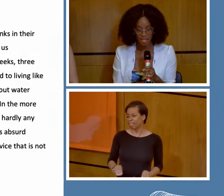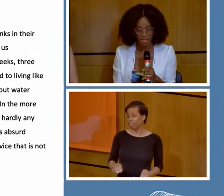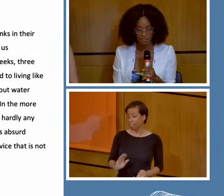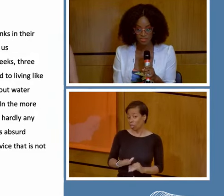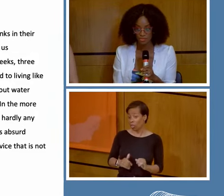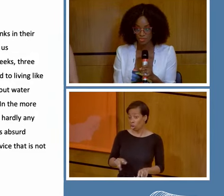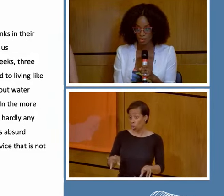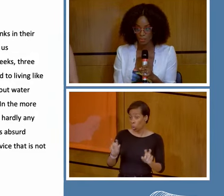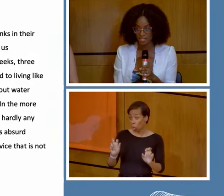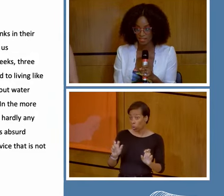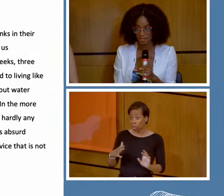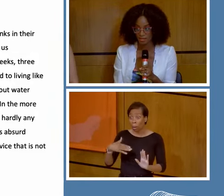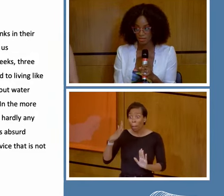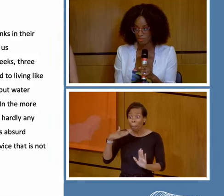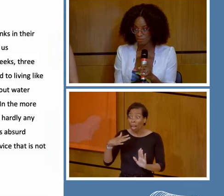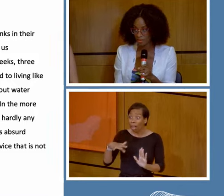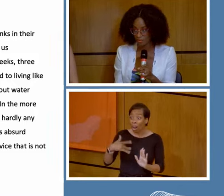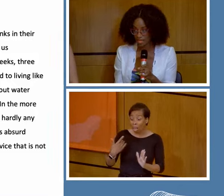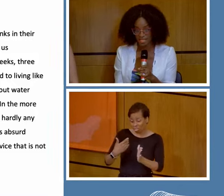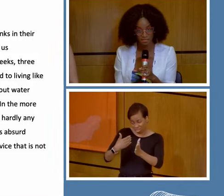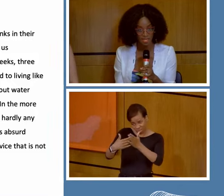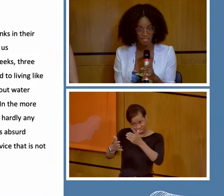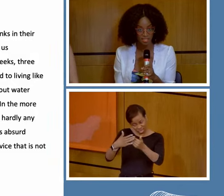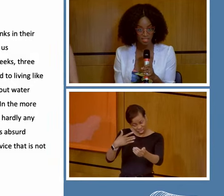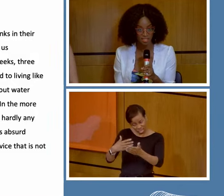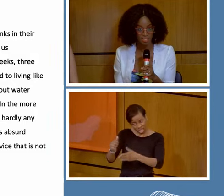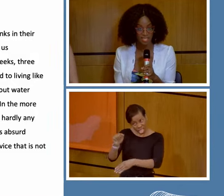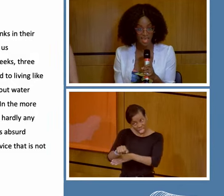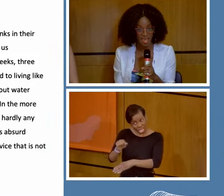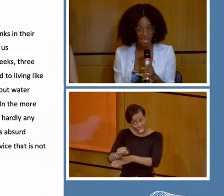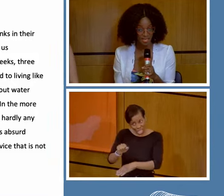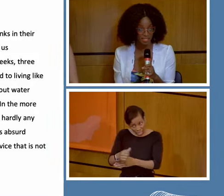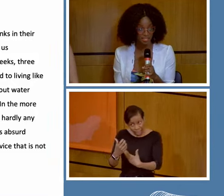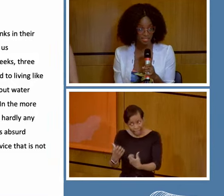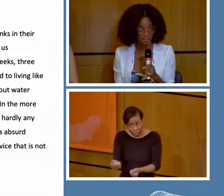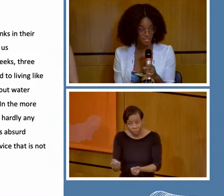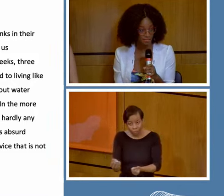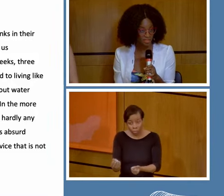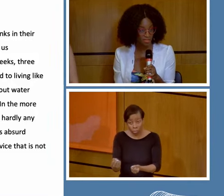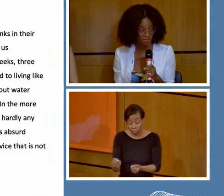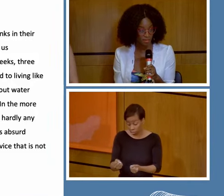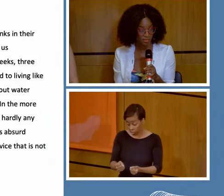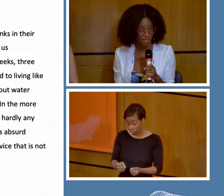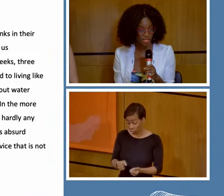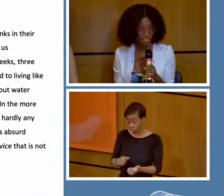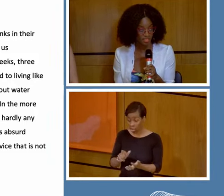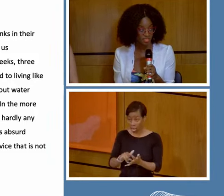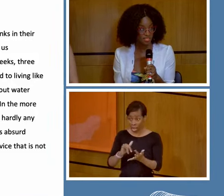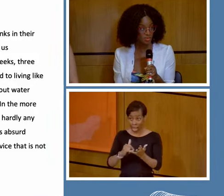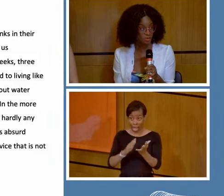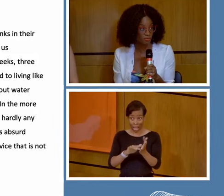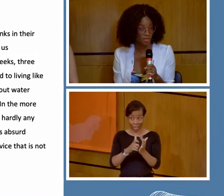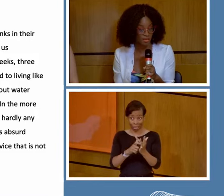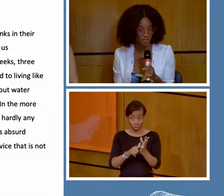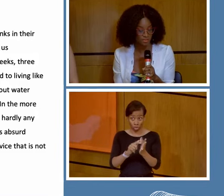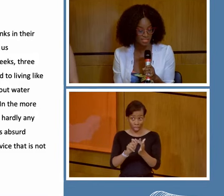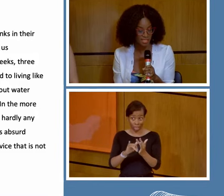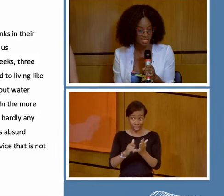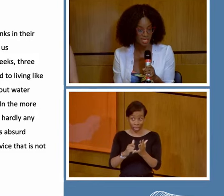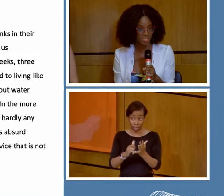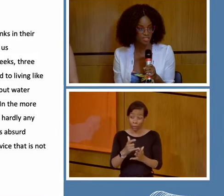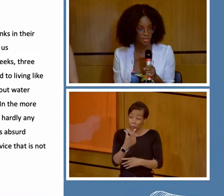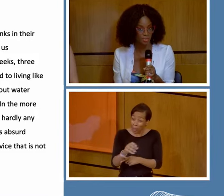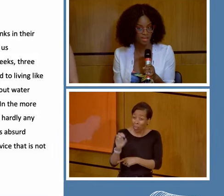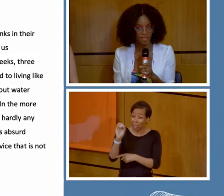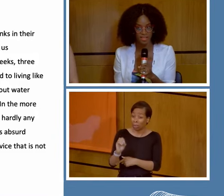Black lives do not matter. Remember that Esmeraldas, 70% of the population is of Afro